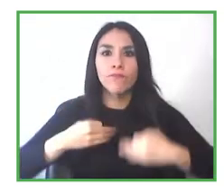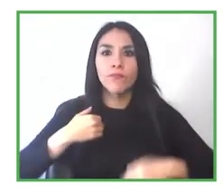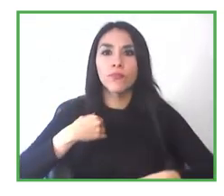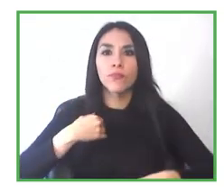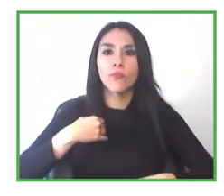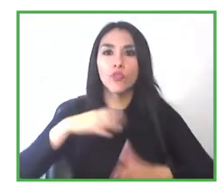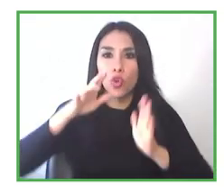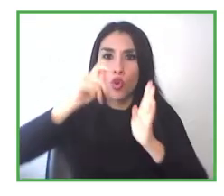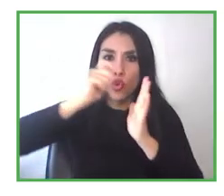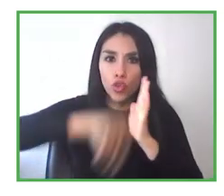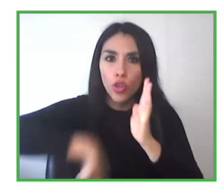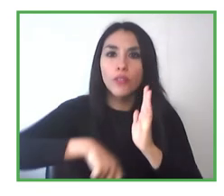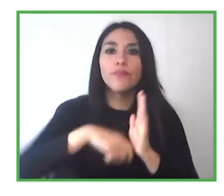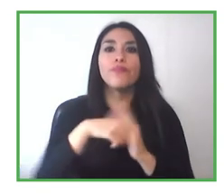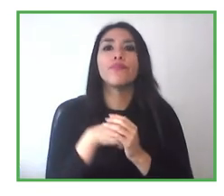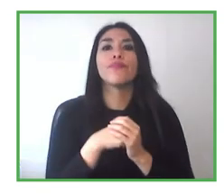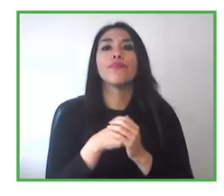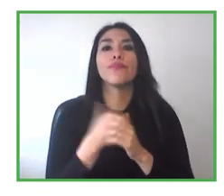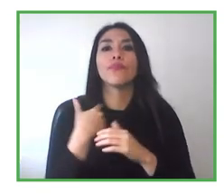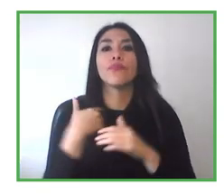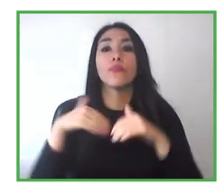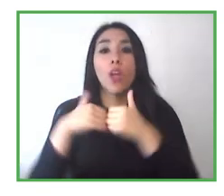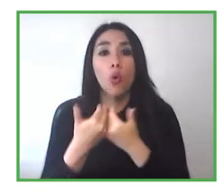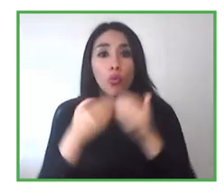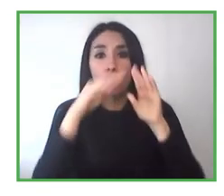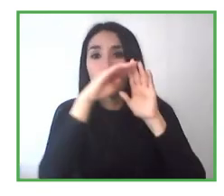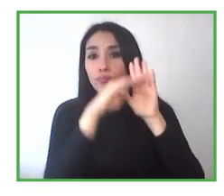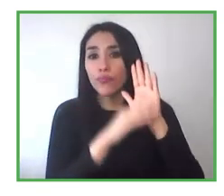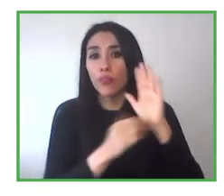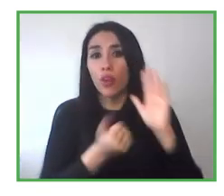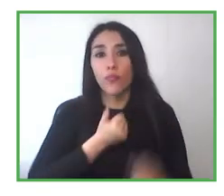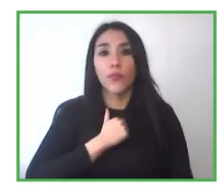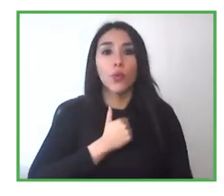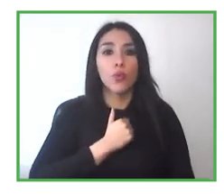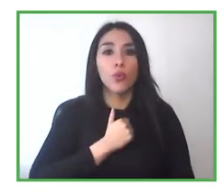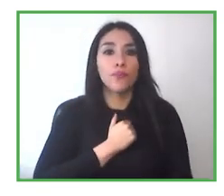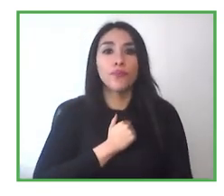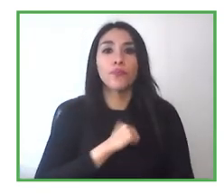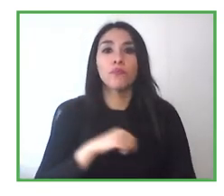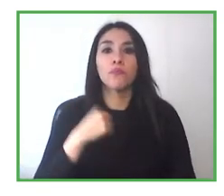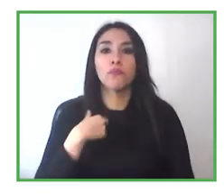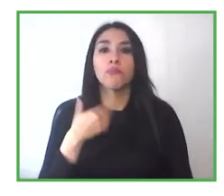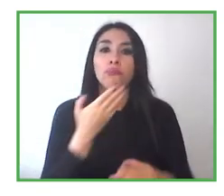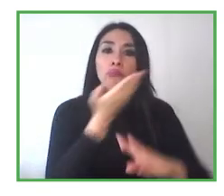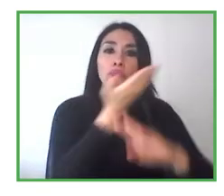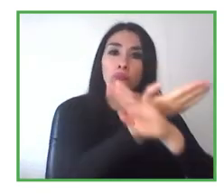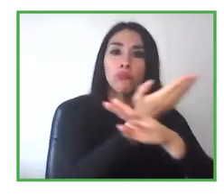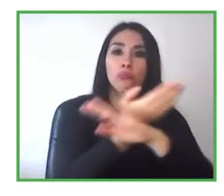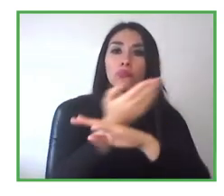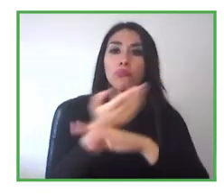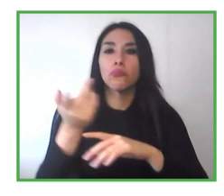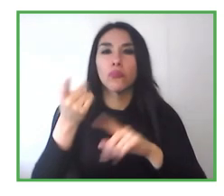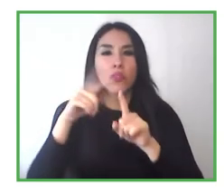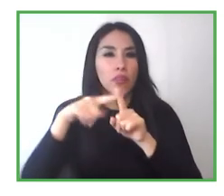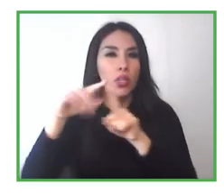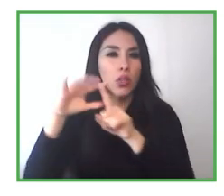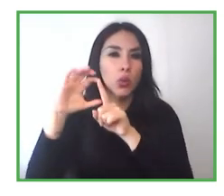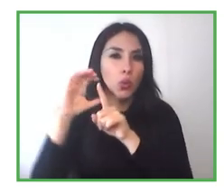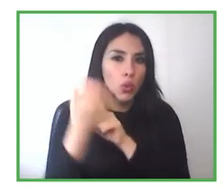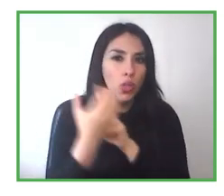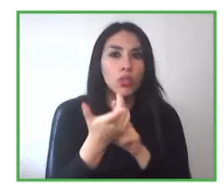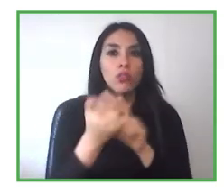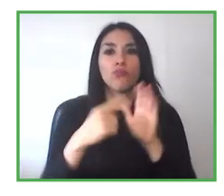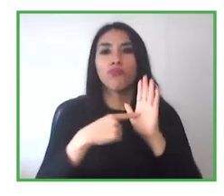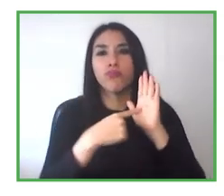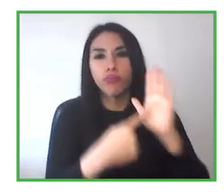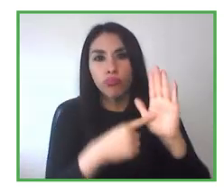parameters demanded by law. We request also companies a certification of contract where there are